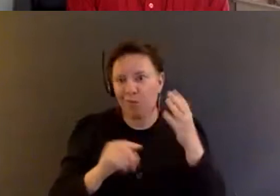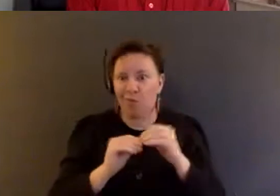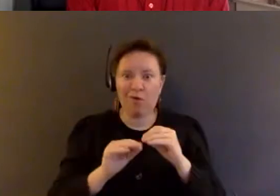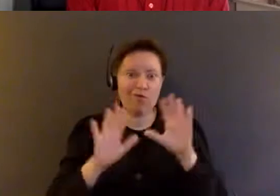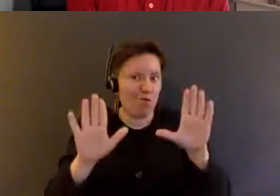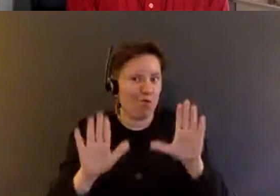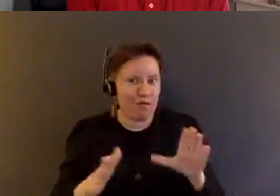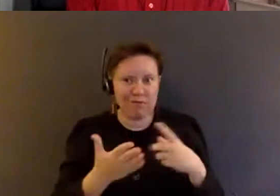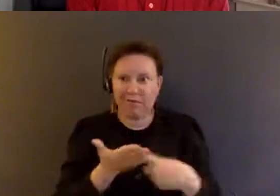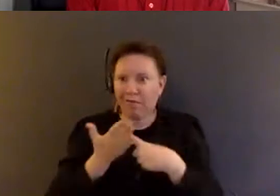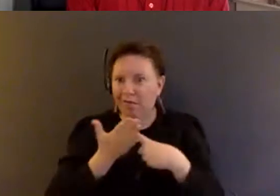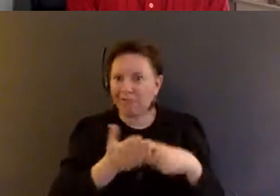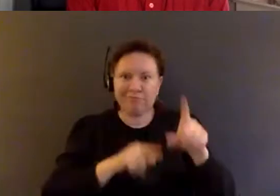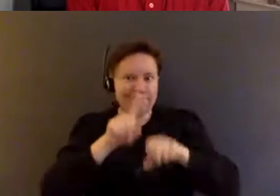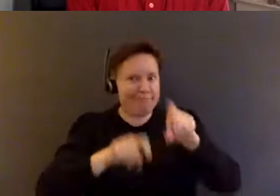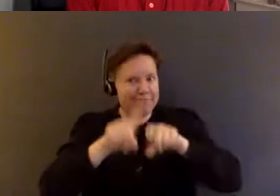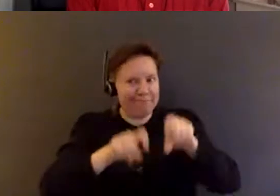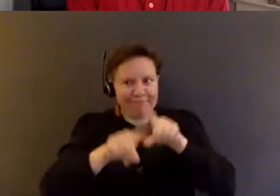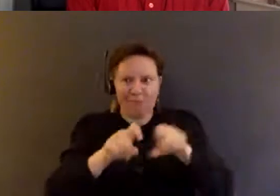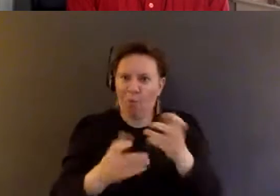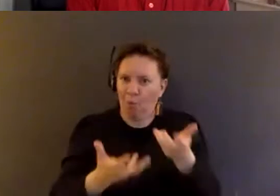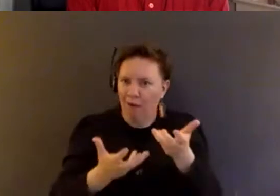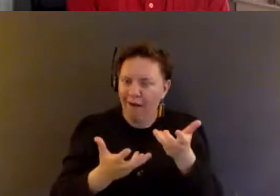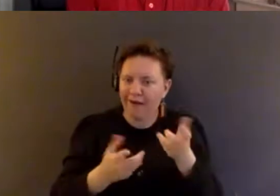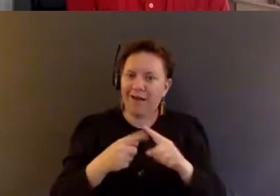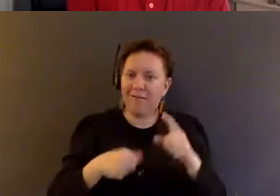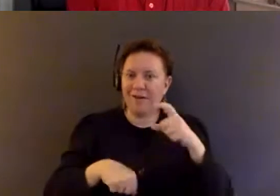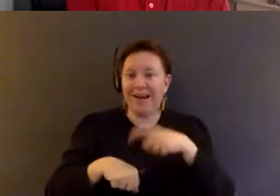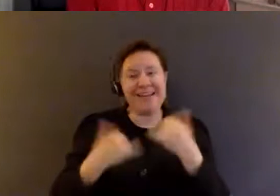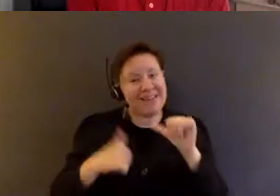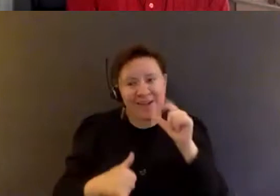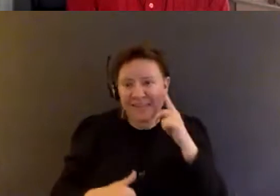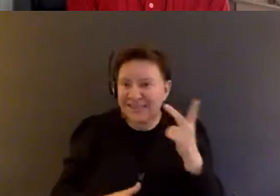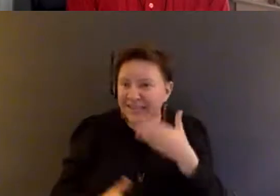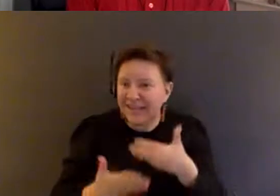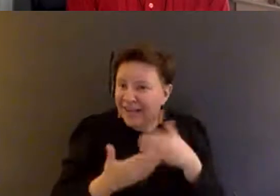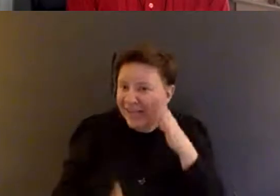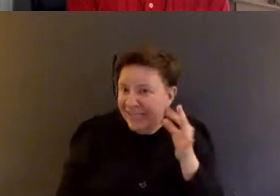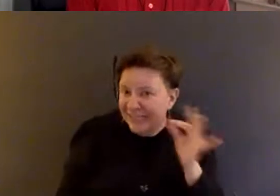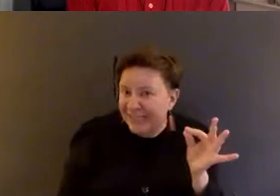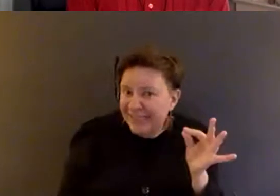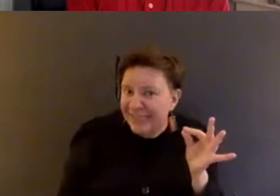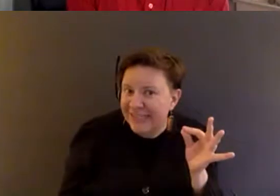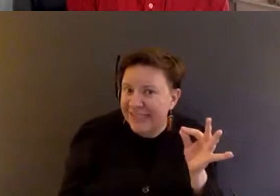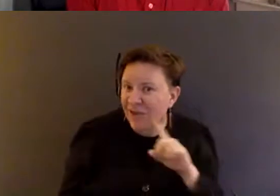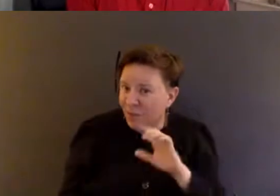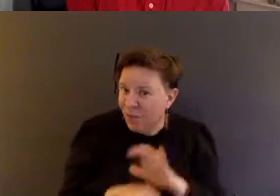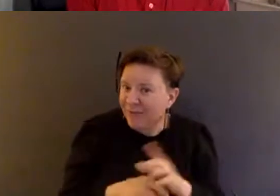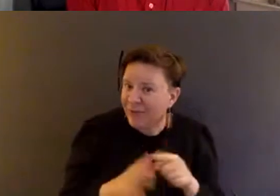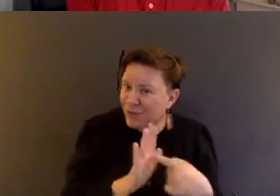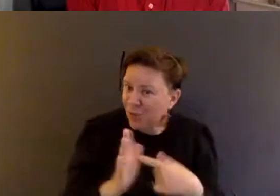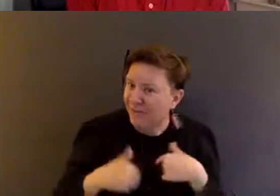can ask you about. And I still haven't seen the kitten, um, that was promised, um, earlier in the call,